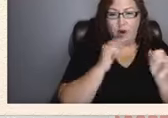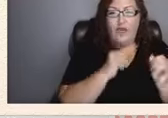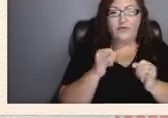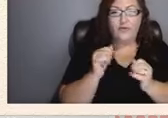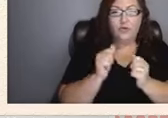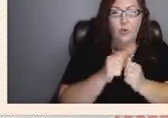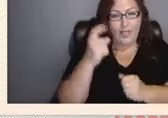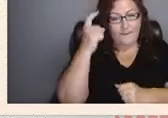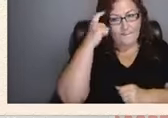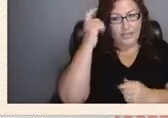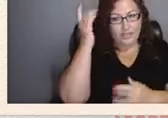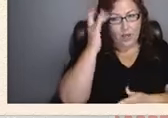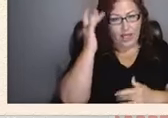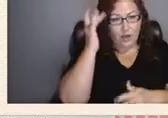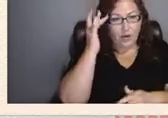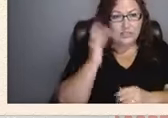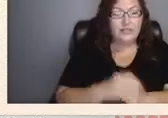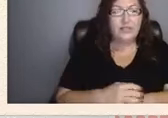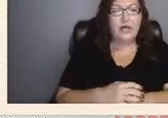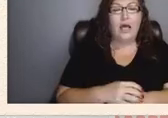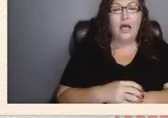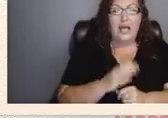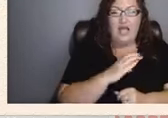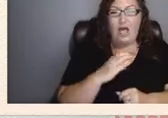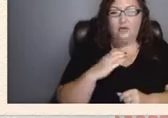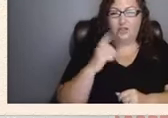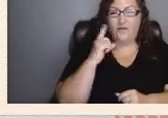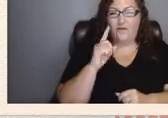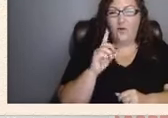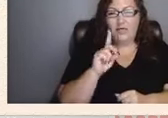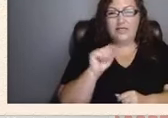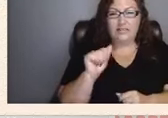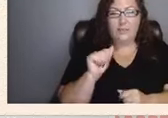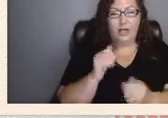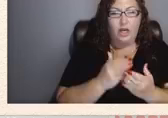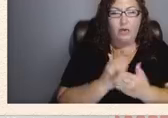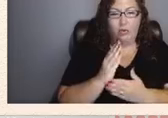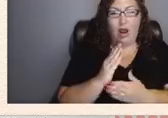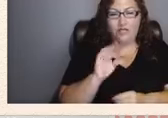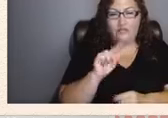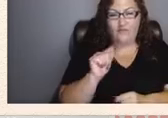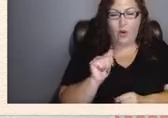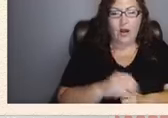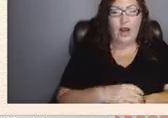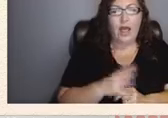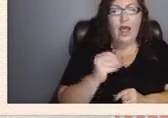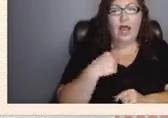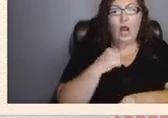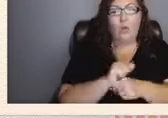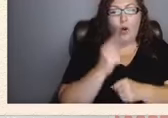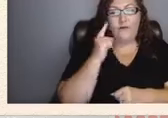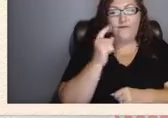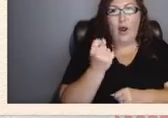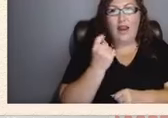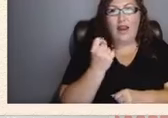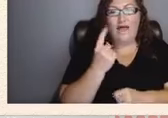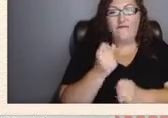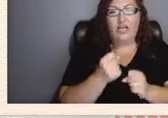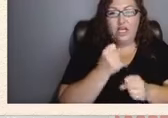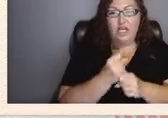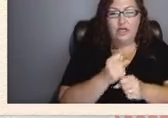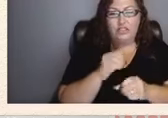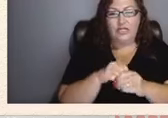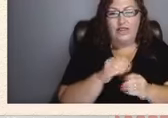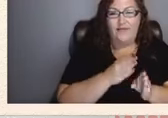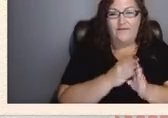mental illness Council for Disability Rights Florida and I worked for 11 years in the field of